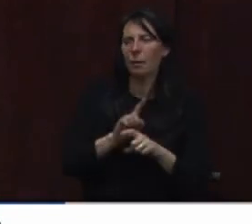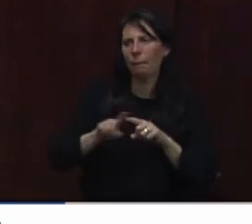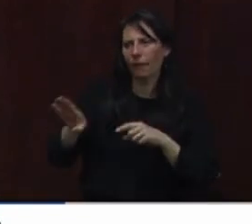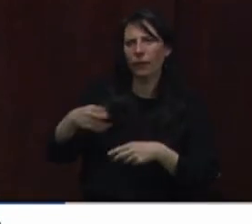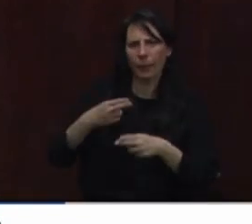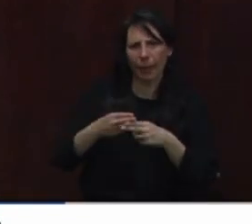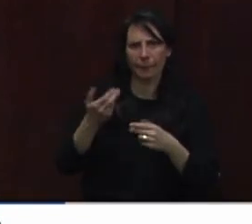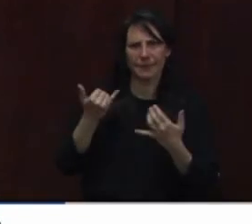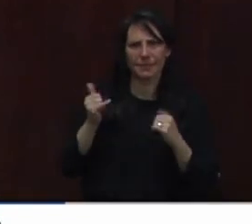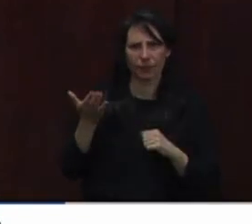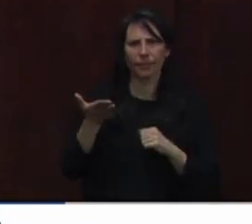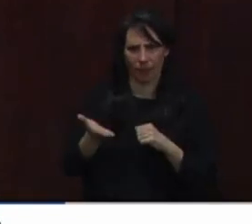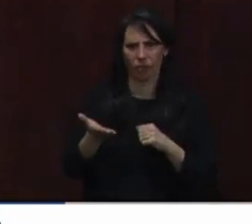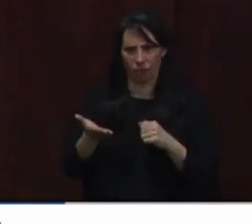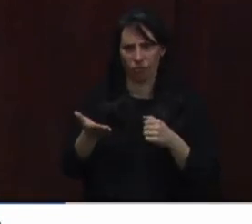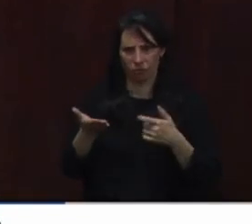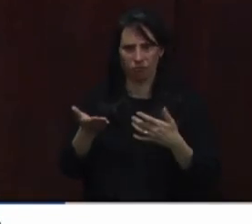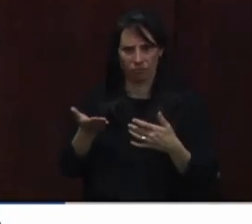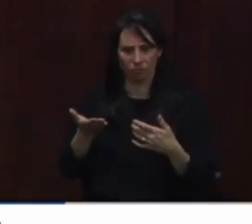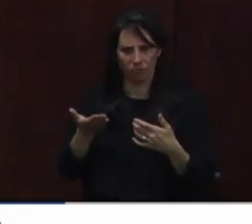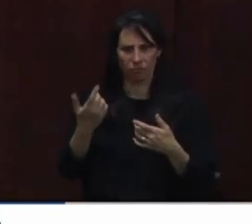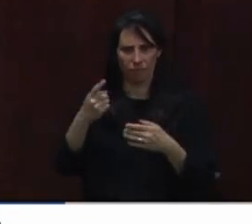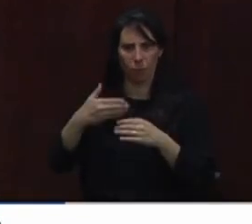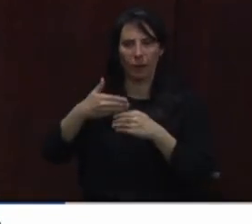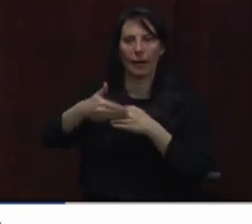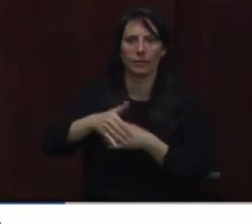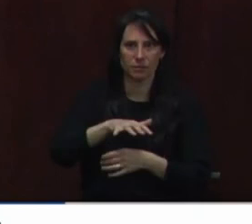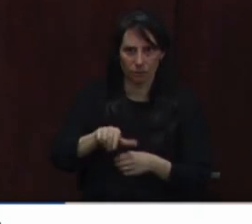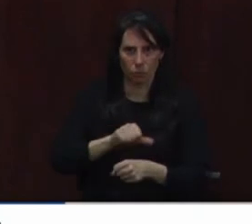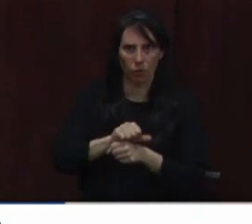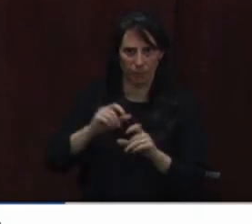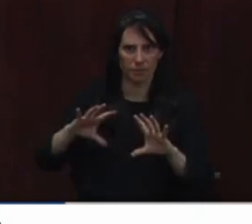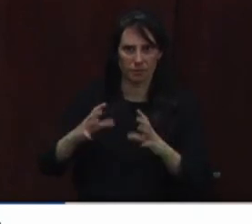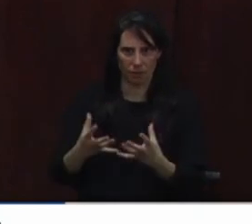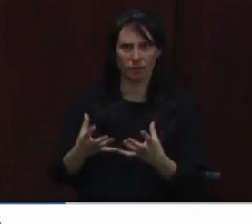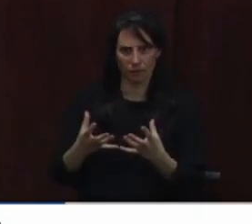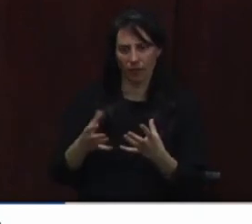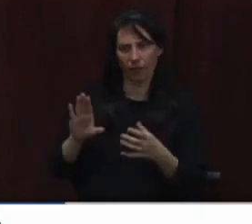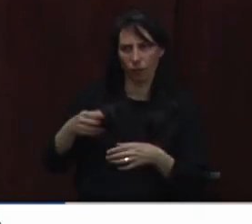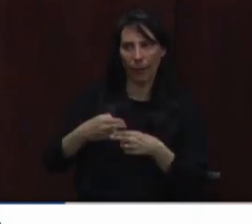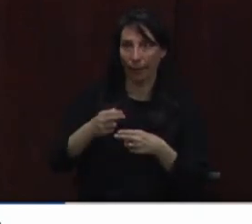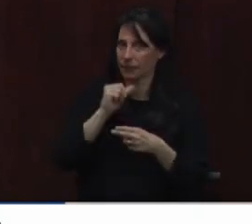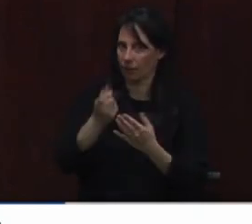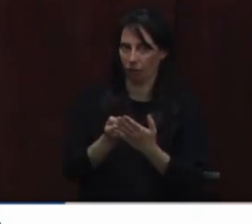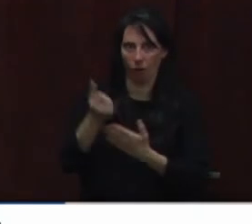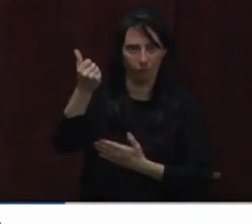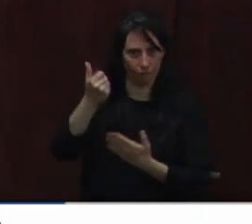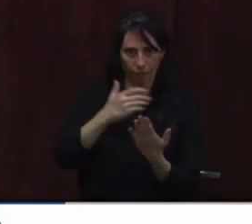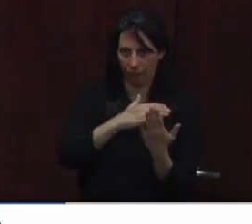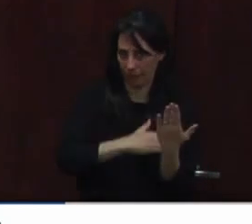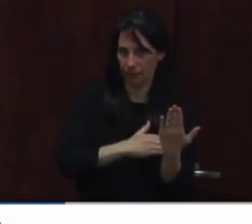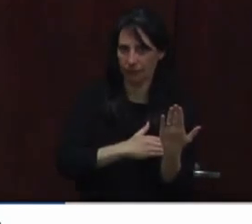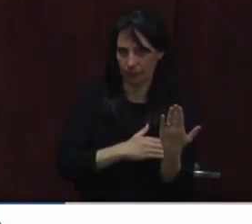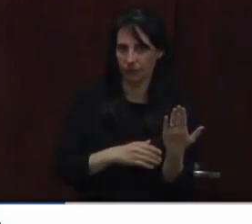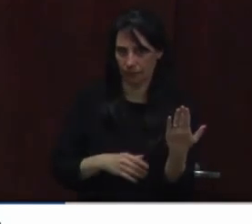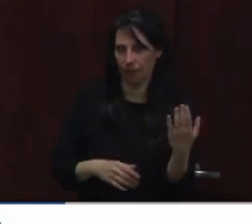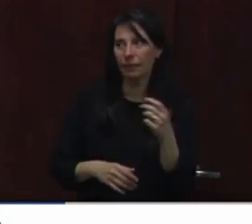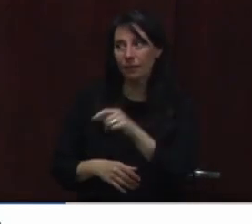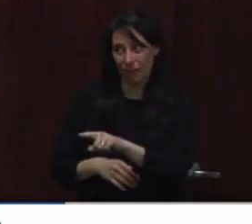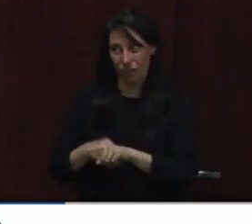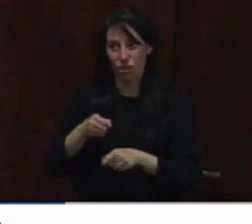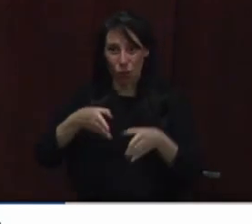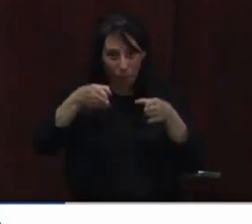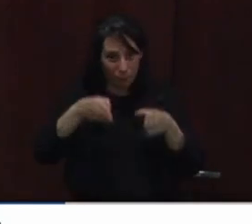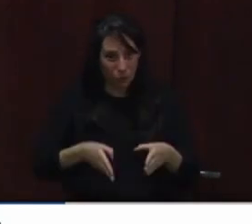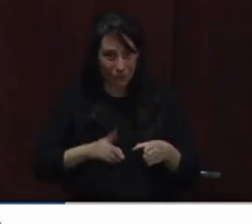line for the next time we open those appointments. So they'll still be at the top of that list then. Okay. So they do have to answer that call. They